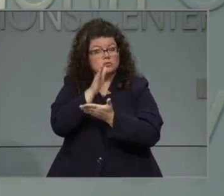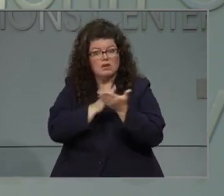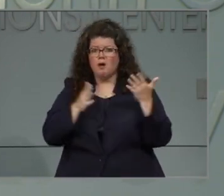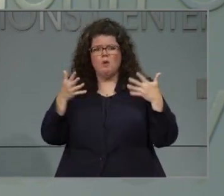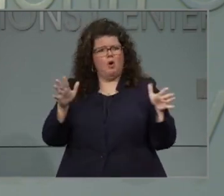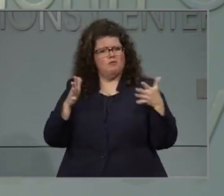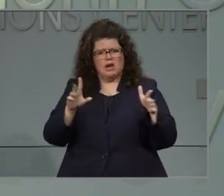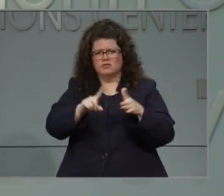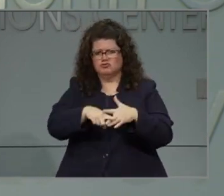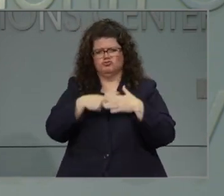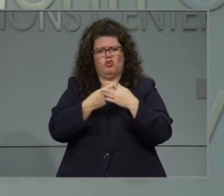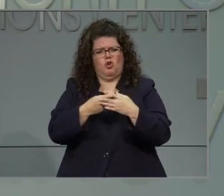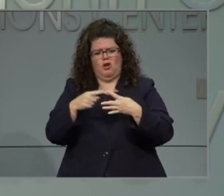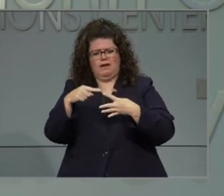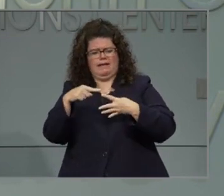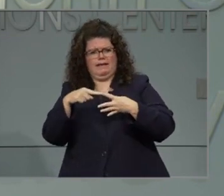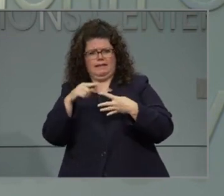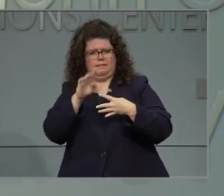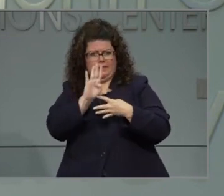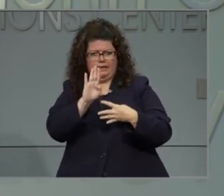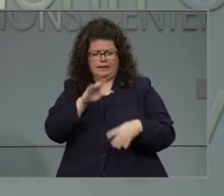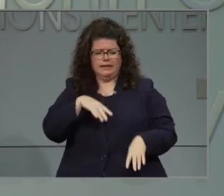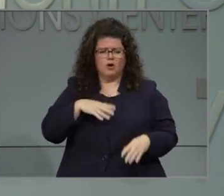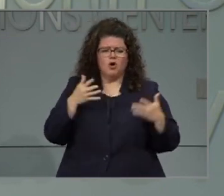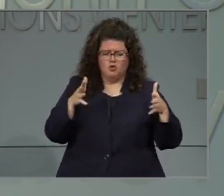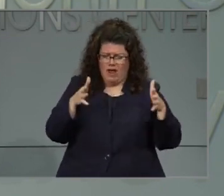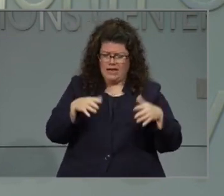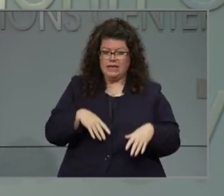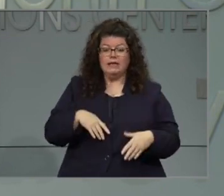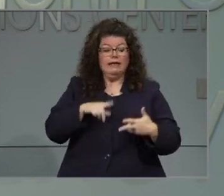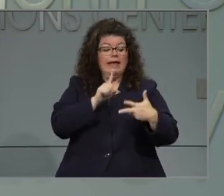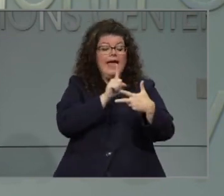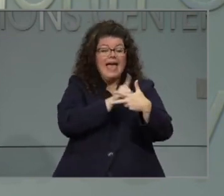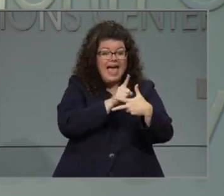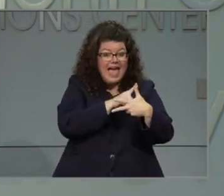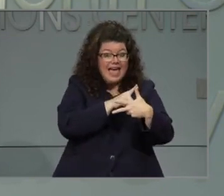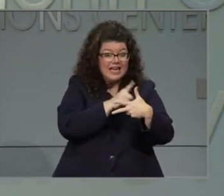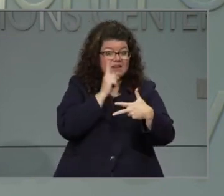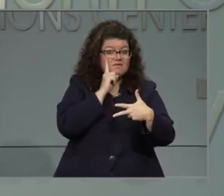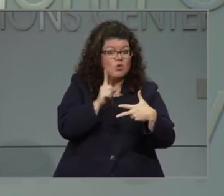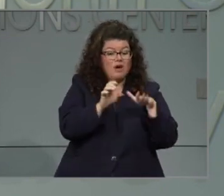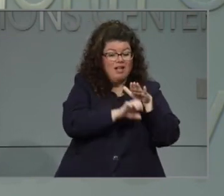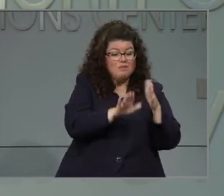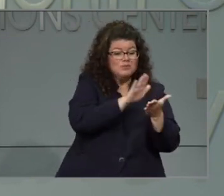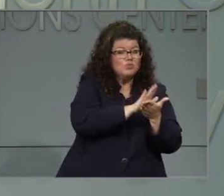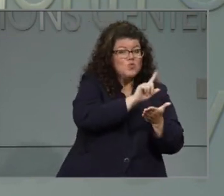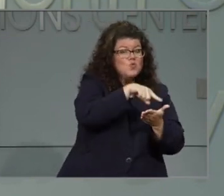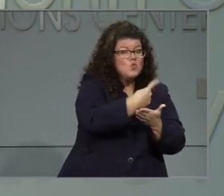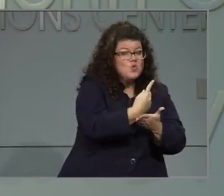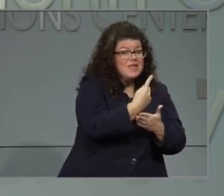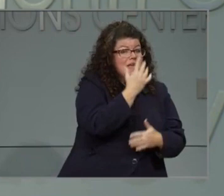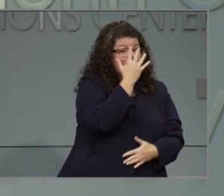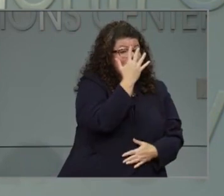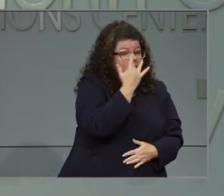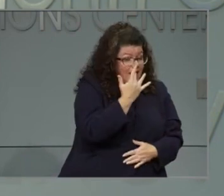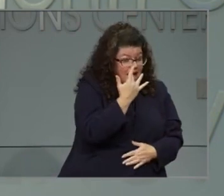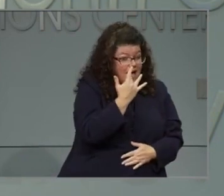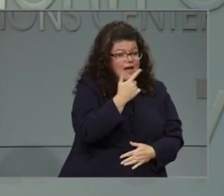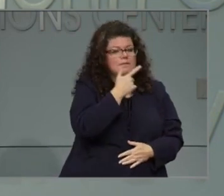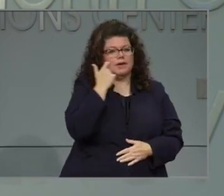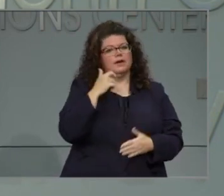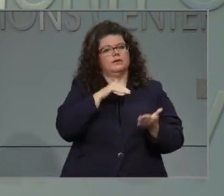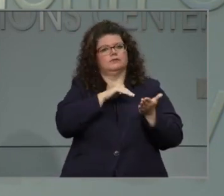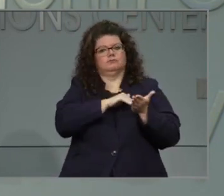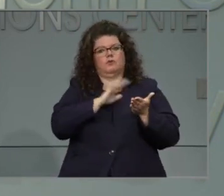We've only pushed for option A for K through 5 because of Dr.